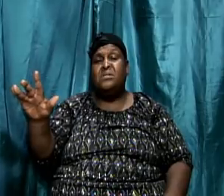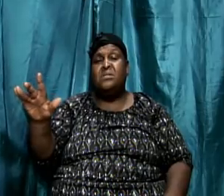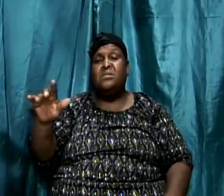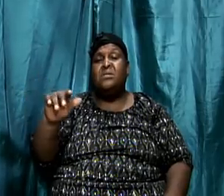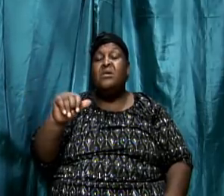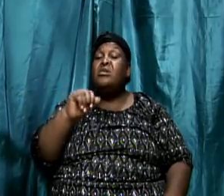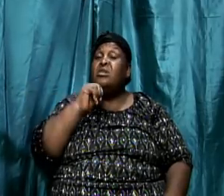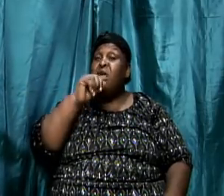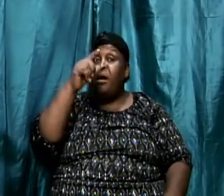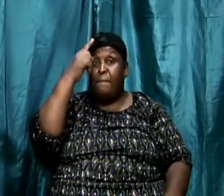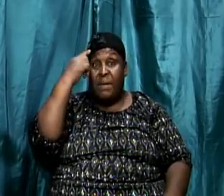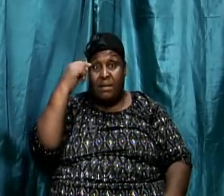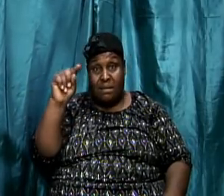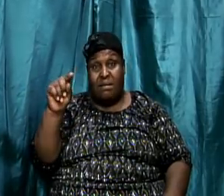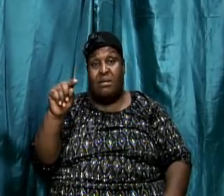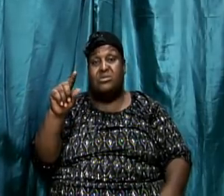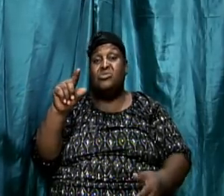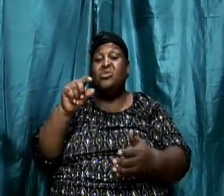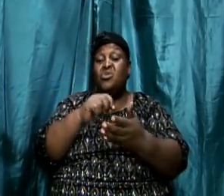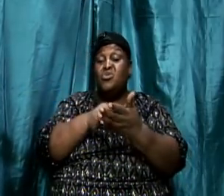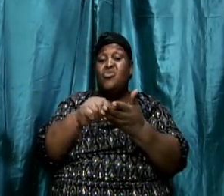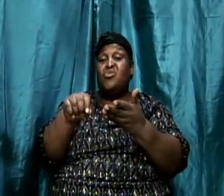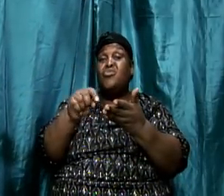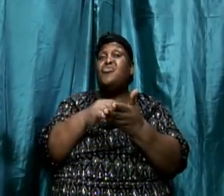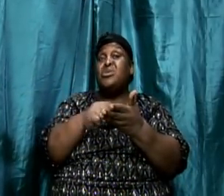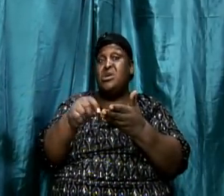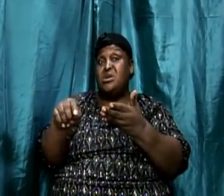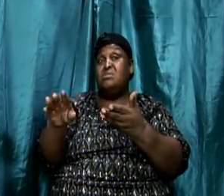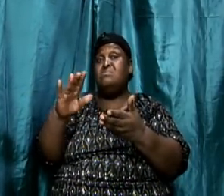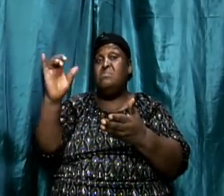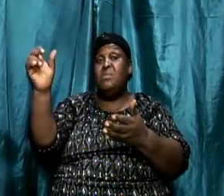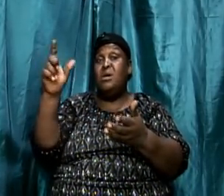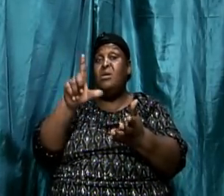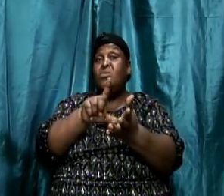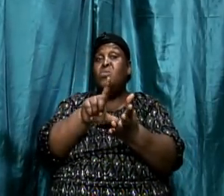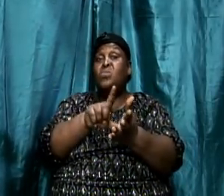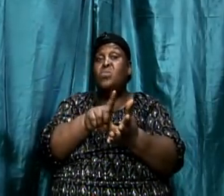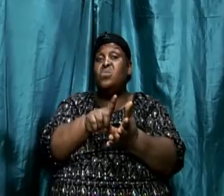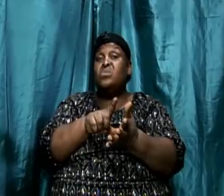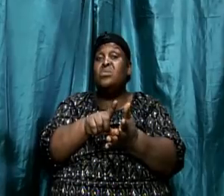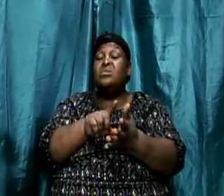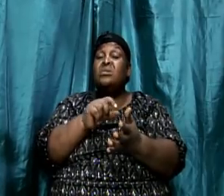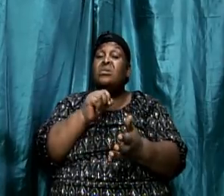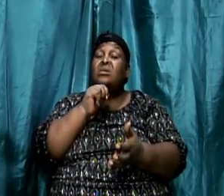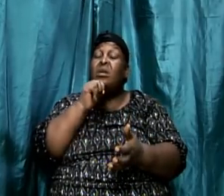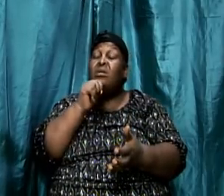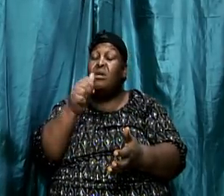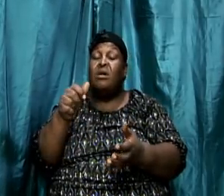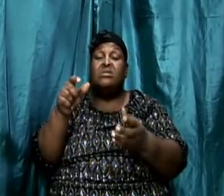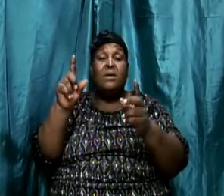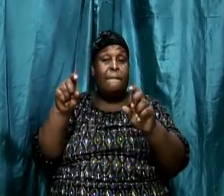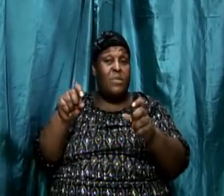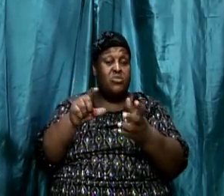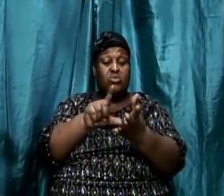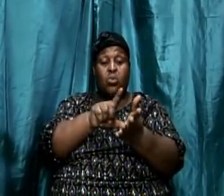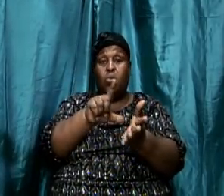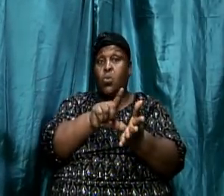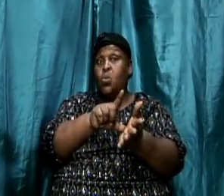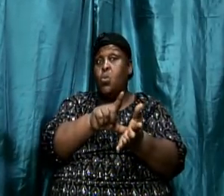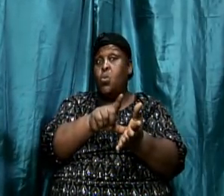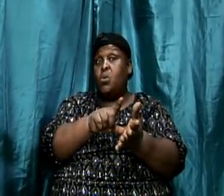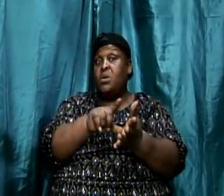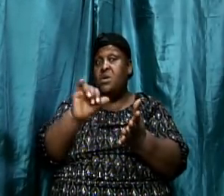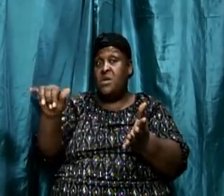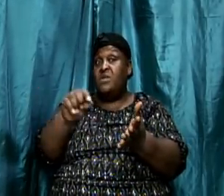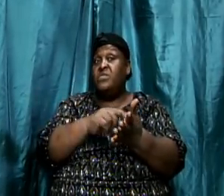in there that says Luke was talking. So we have to identify who the speaker was, and the speaker is not necessarily the